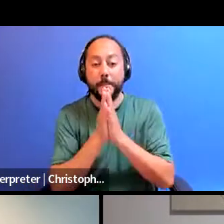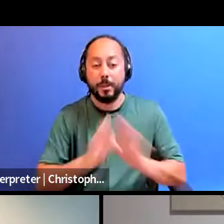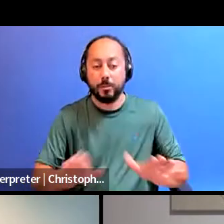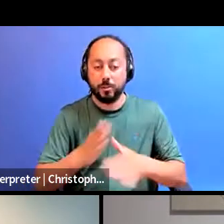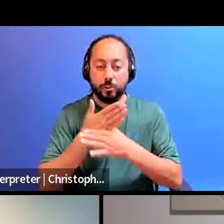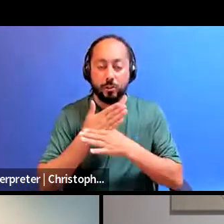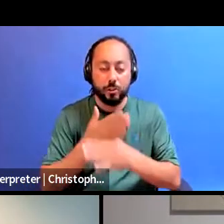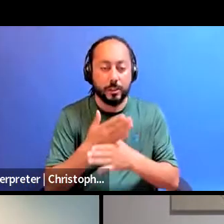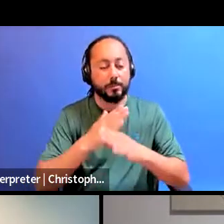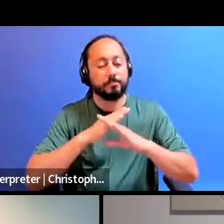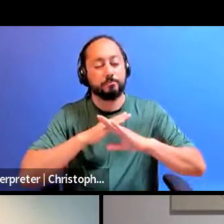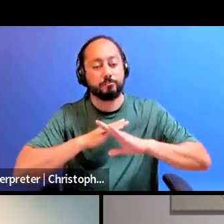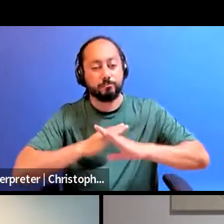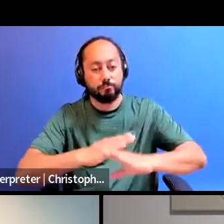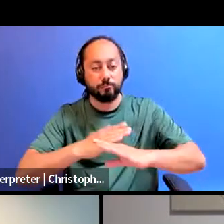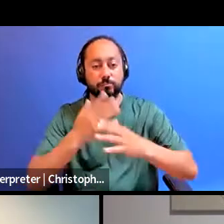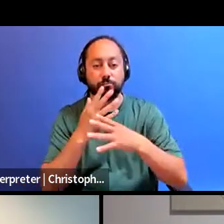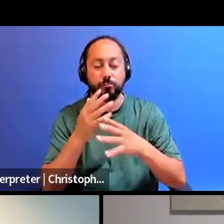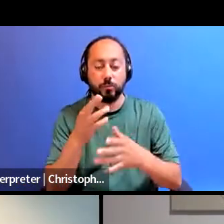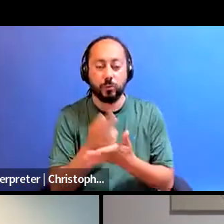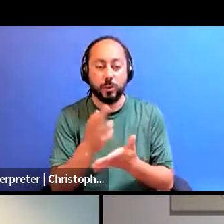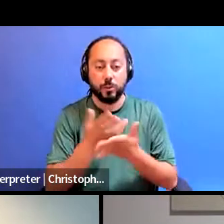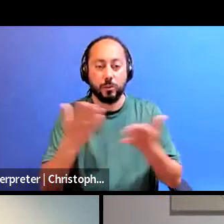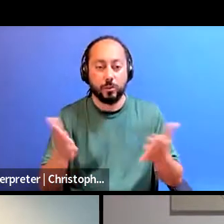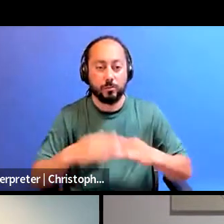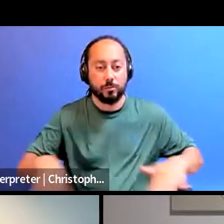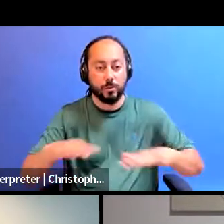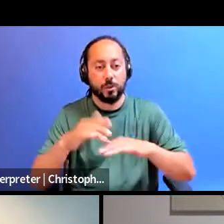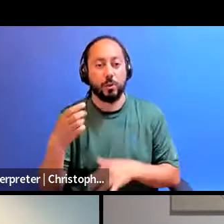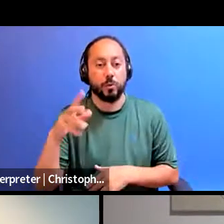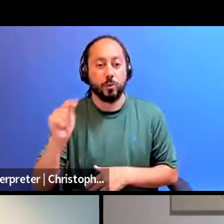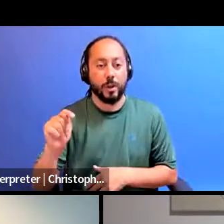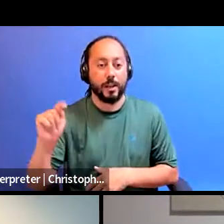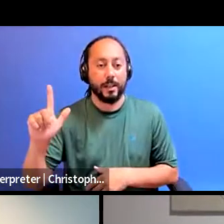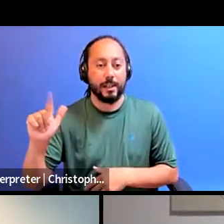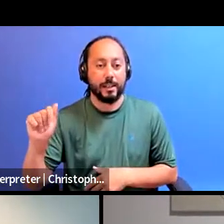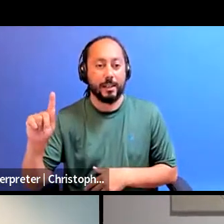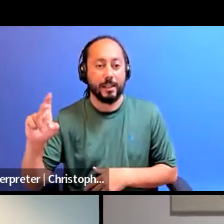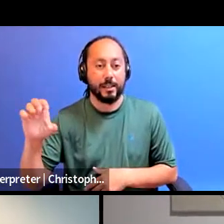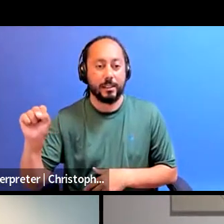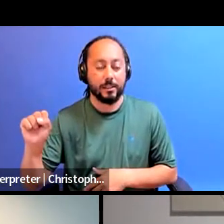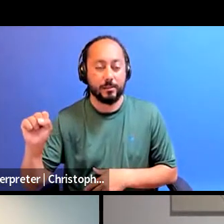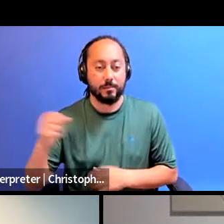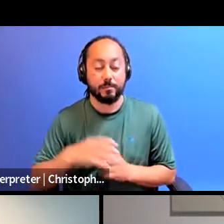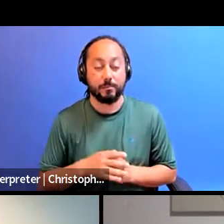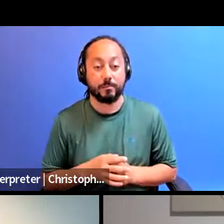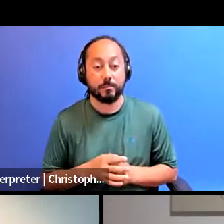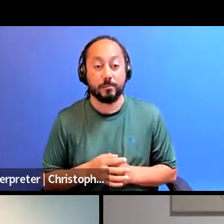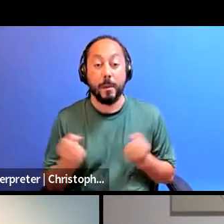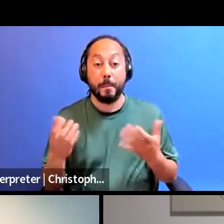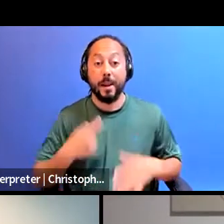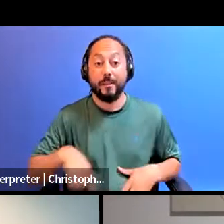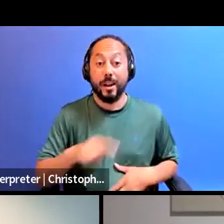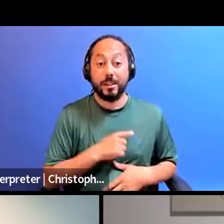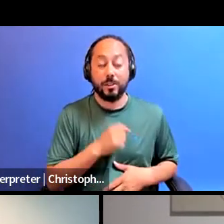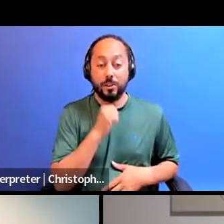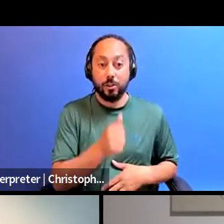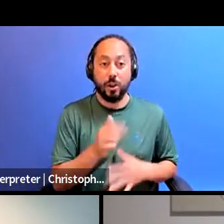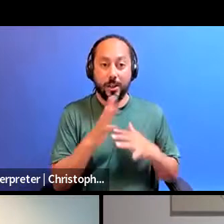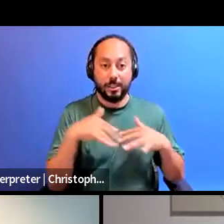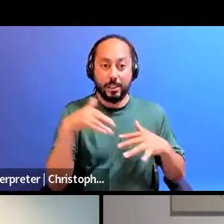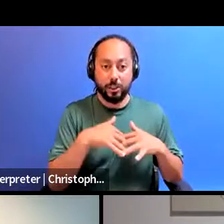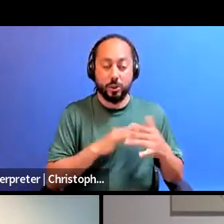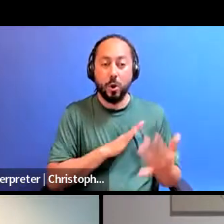the resources around the Great Lakes. While those of us who are not Indigenous have arrived as settlers on Indigenous